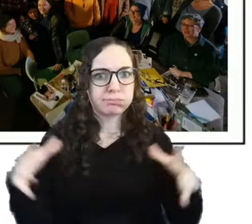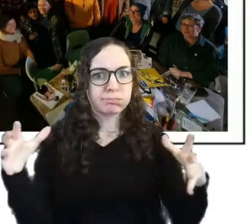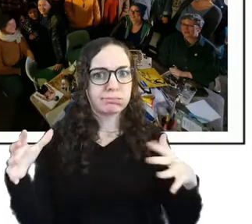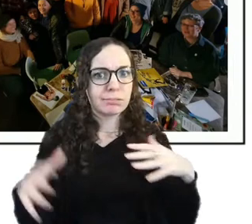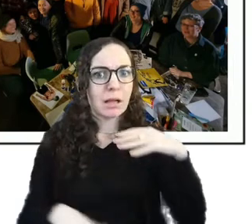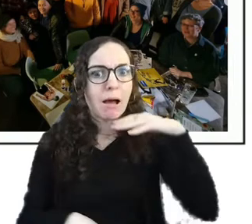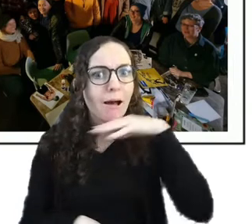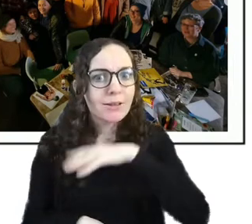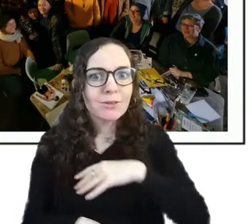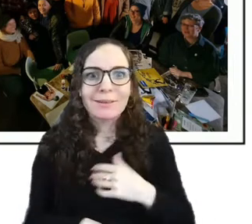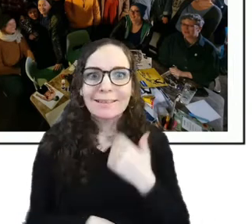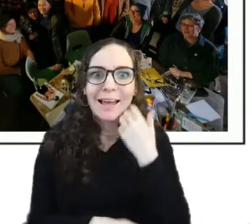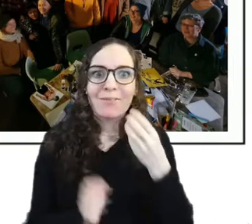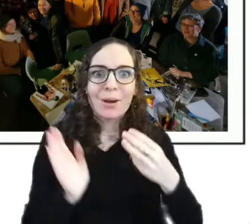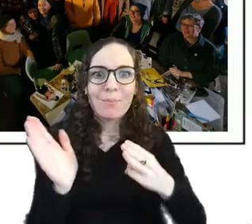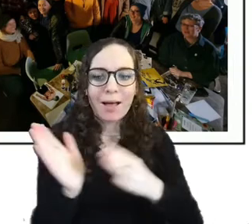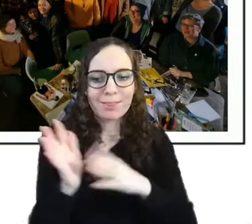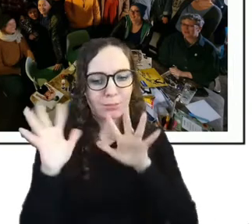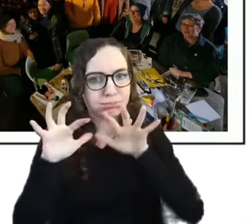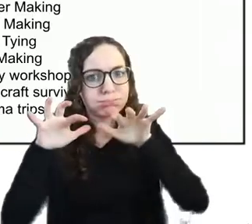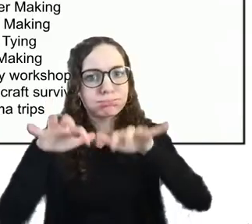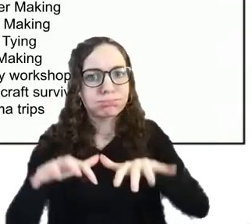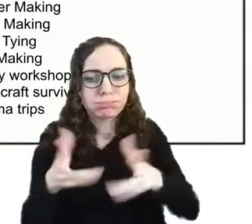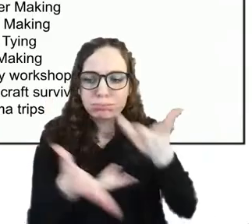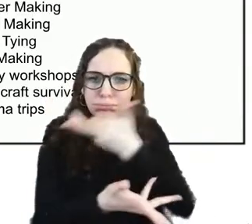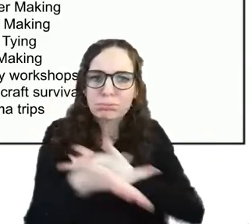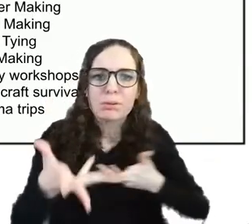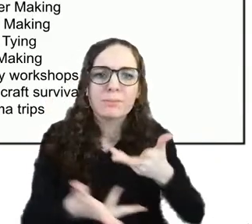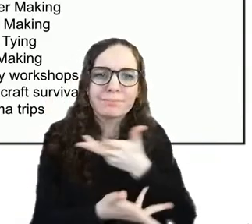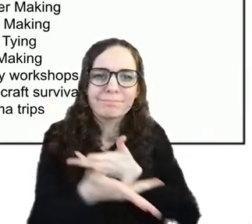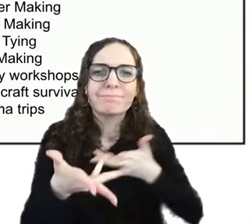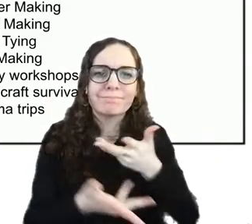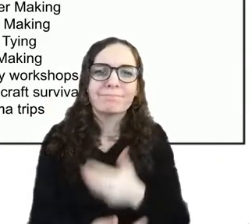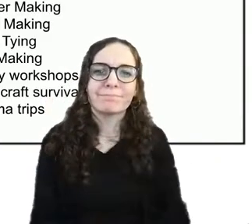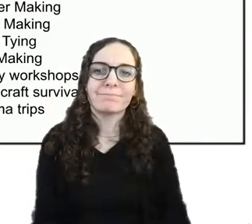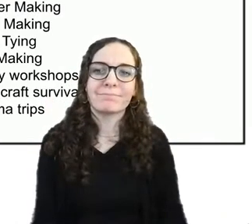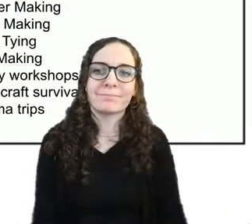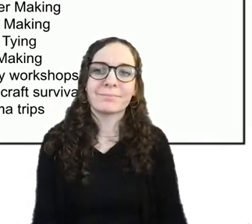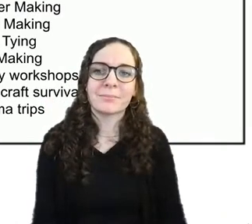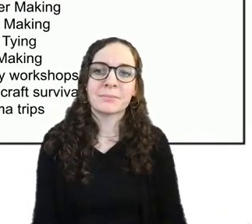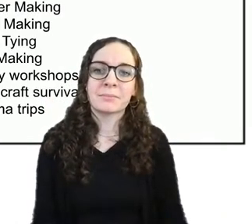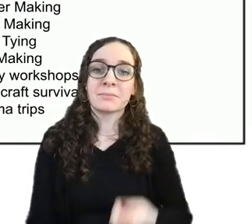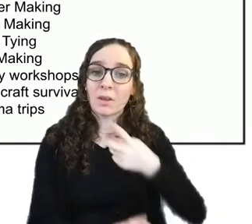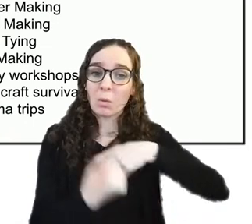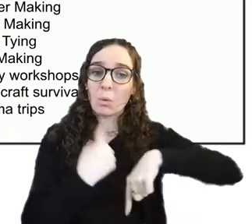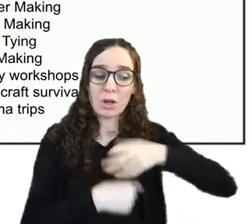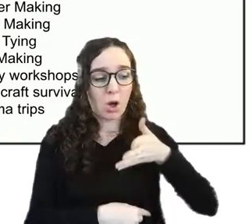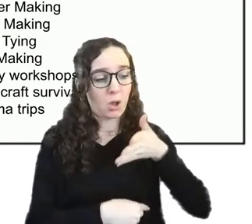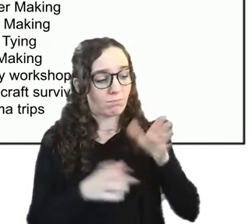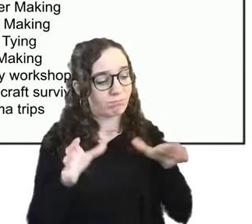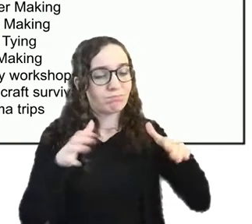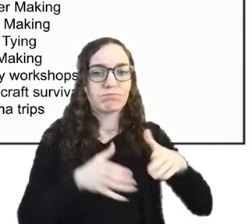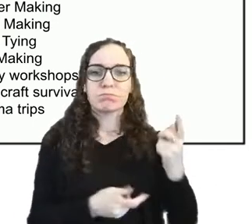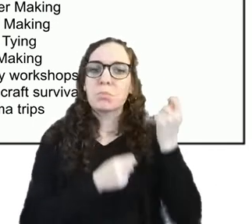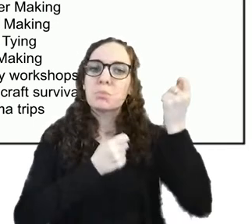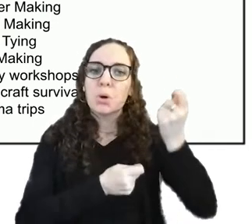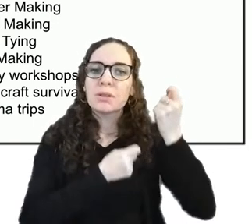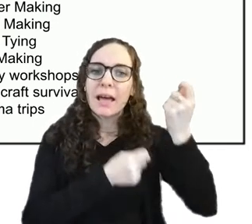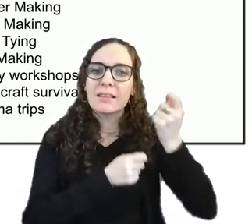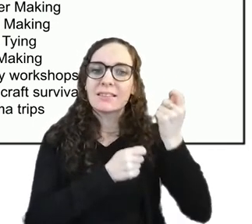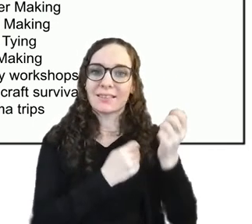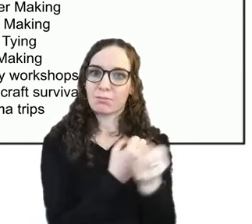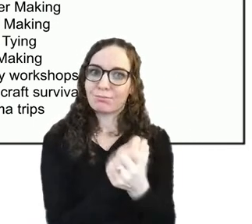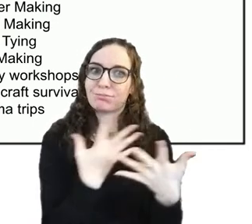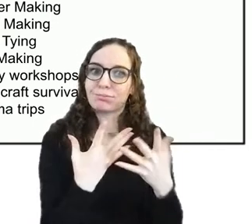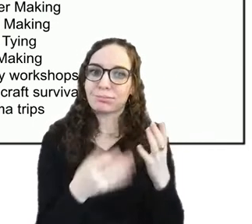each month um um we go to protests um there's lots of craft in it